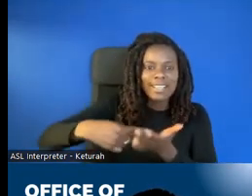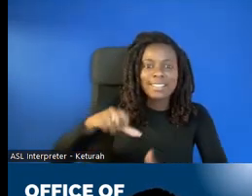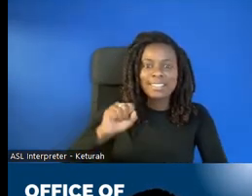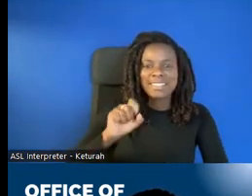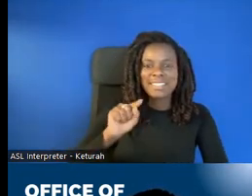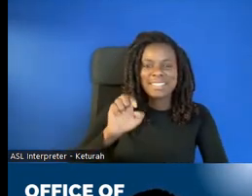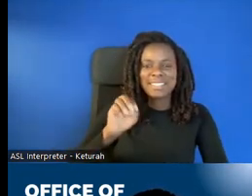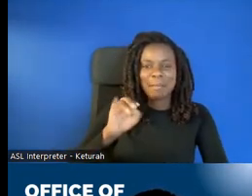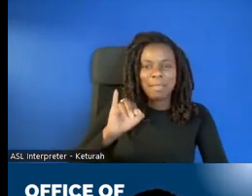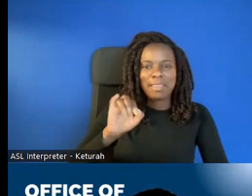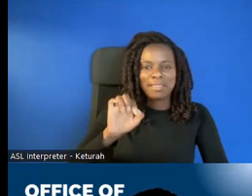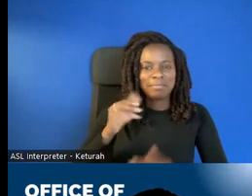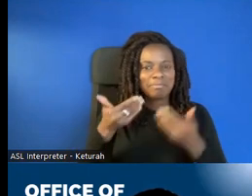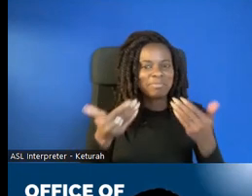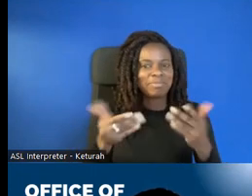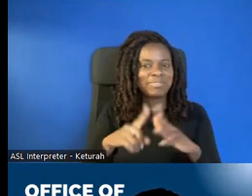started.